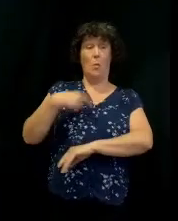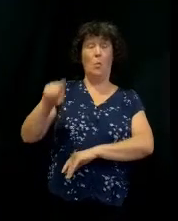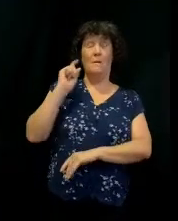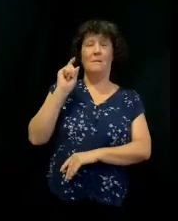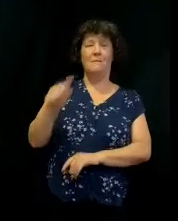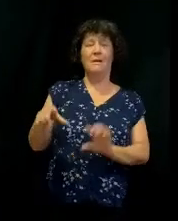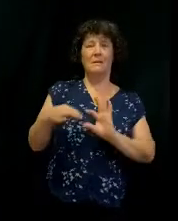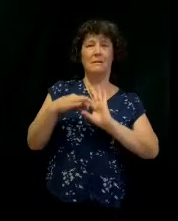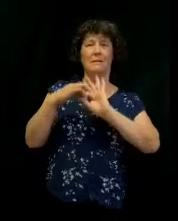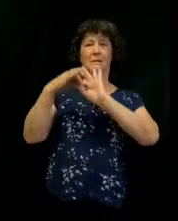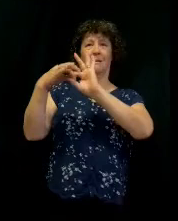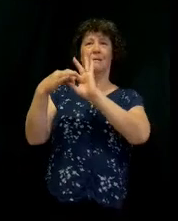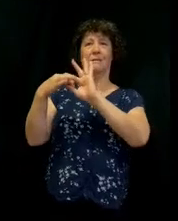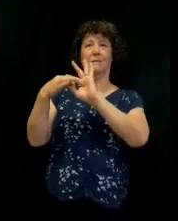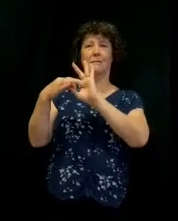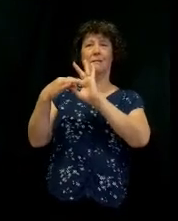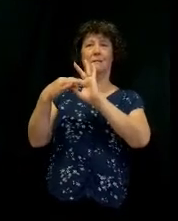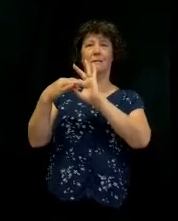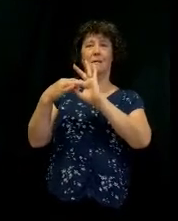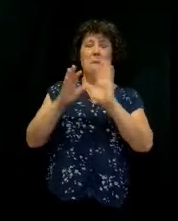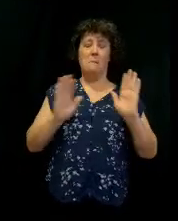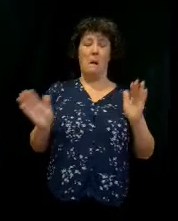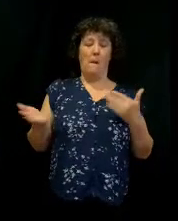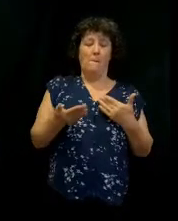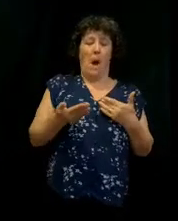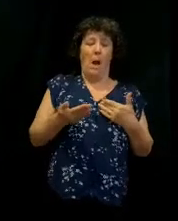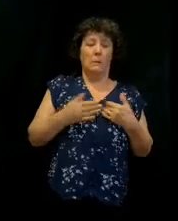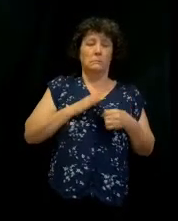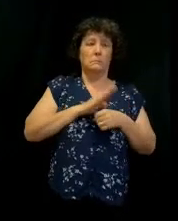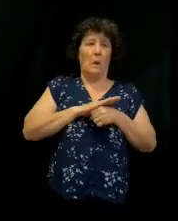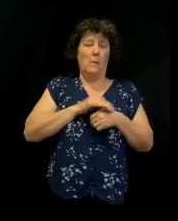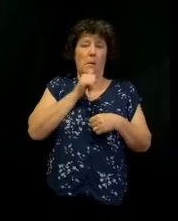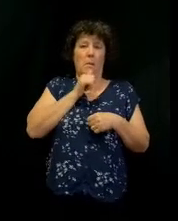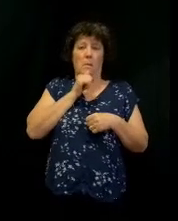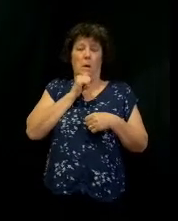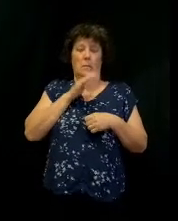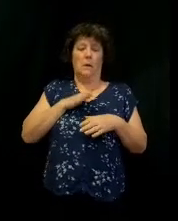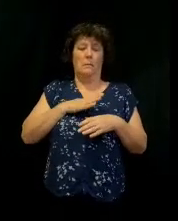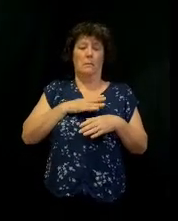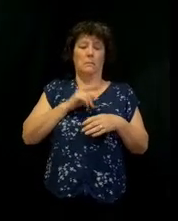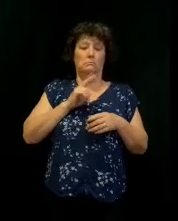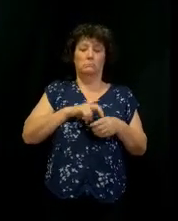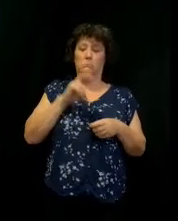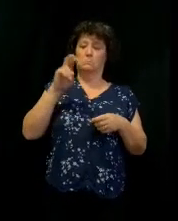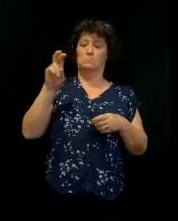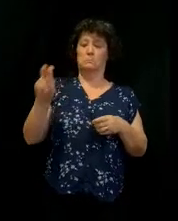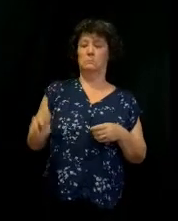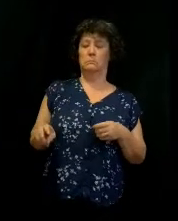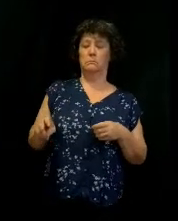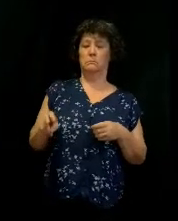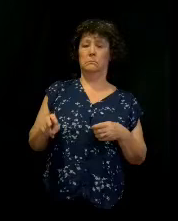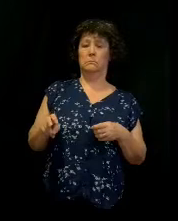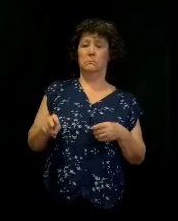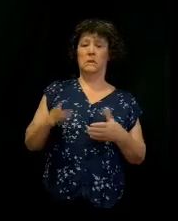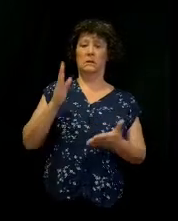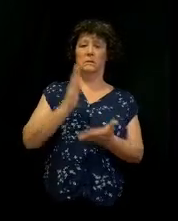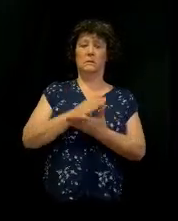And it may get you out of your box. And that's all right. You got to stop being self-conscious.